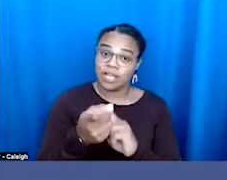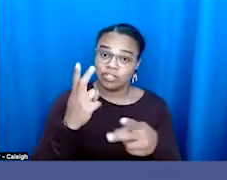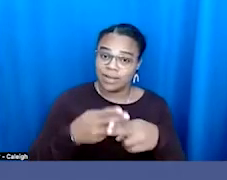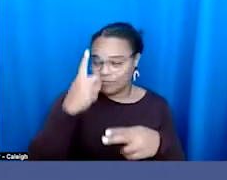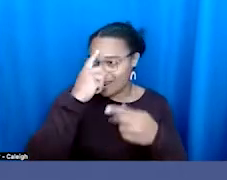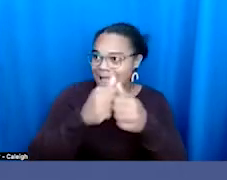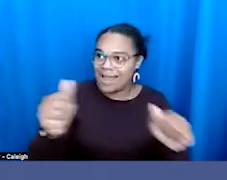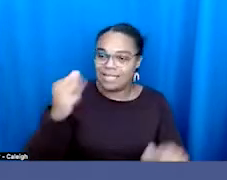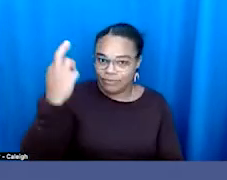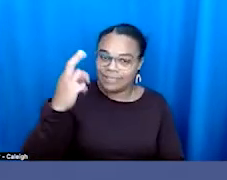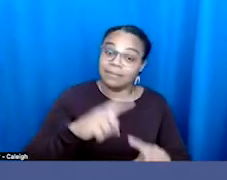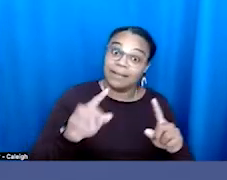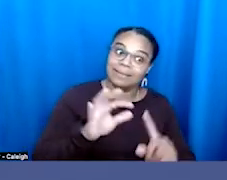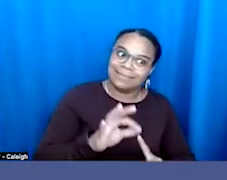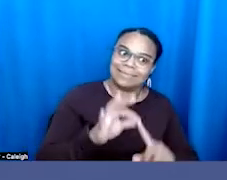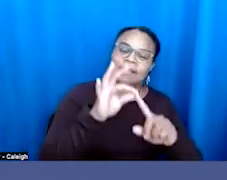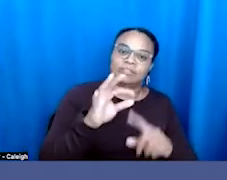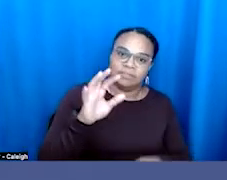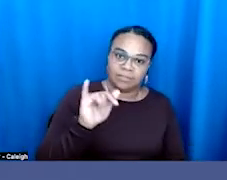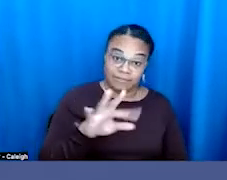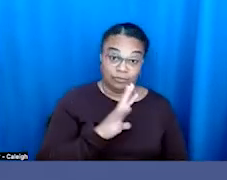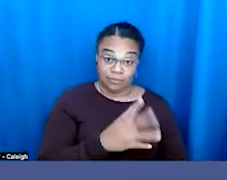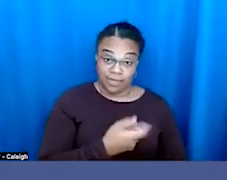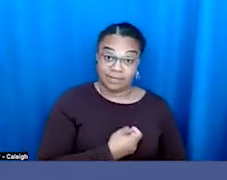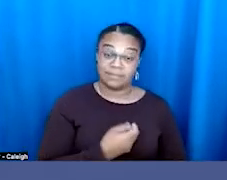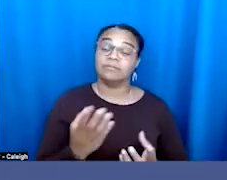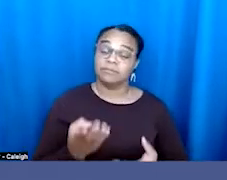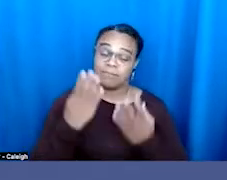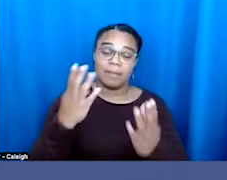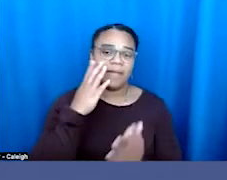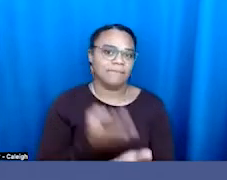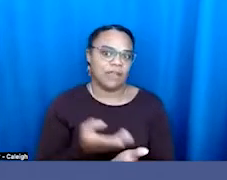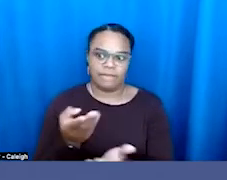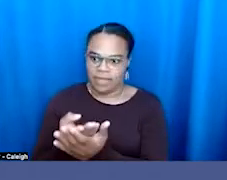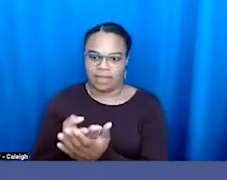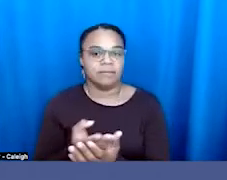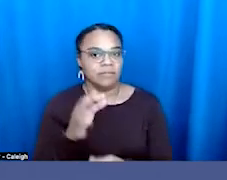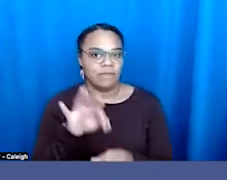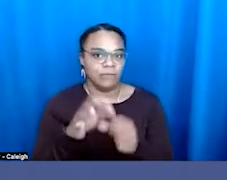but especially if you're a trans, go ahead and verify that on your voter registration separately.